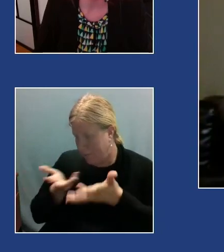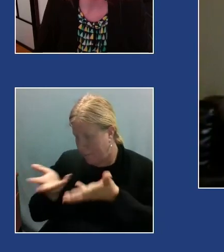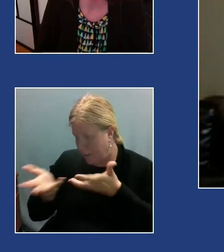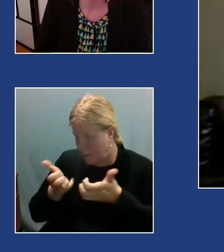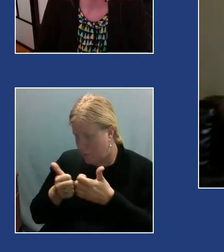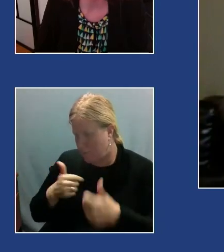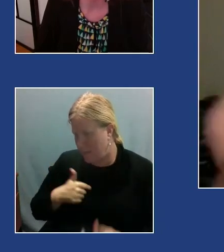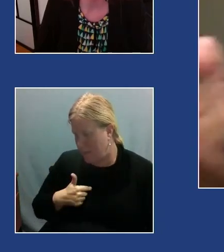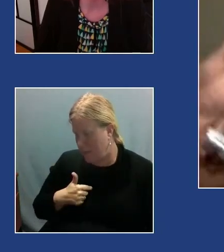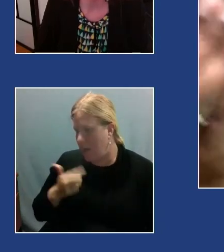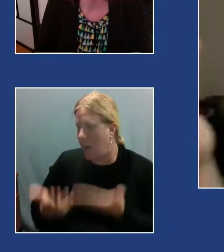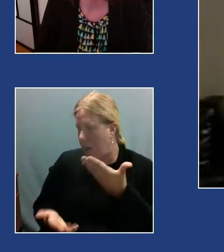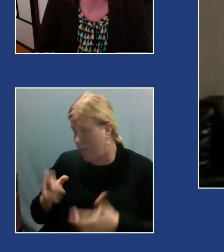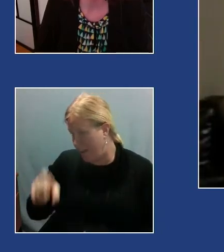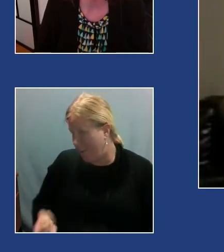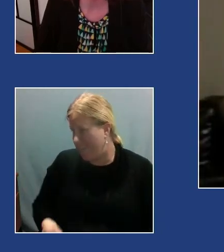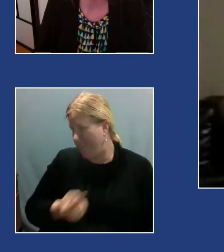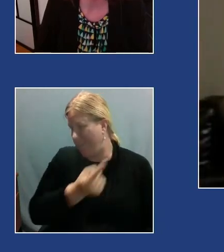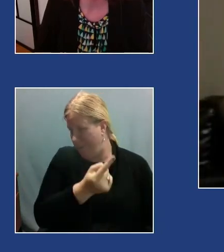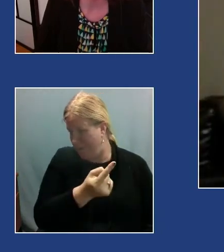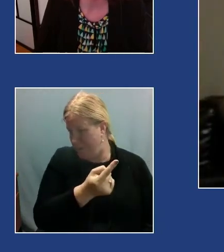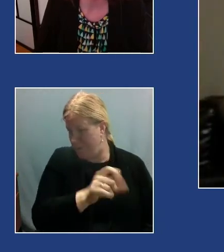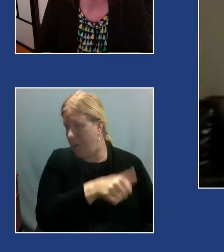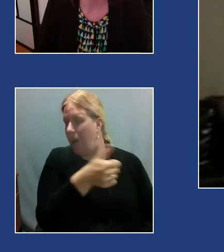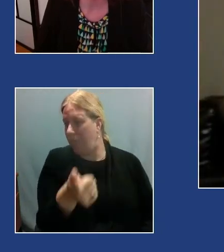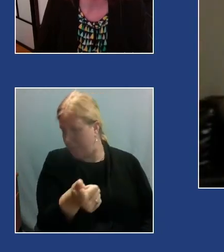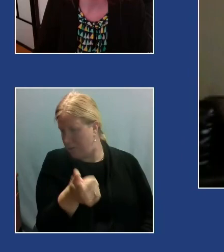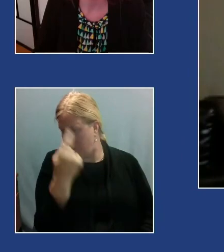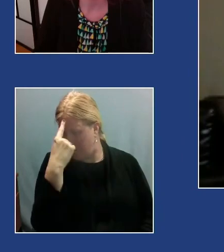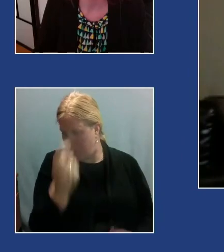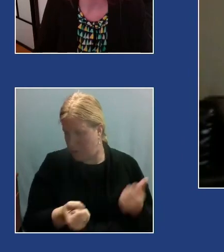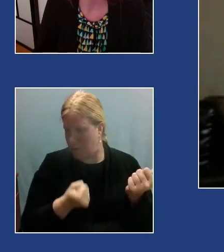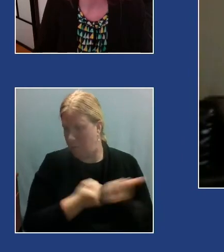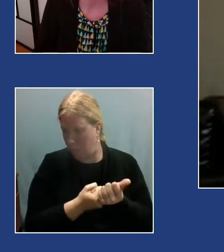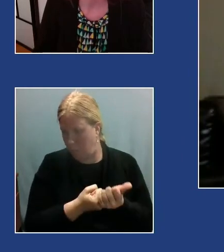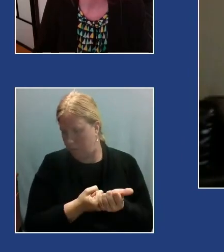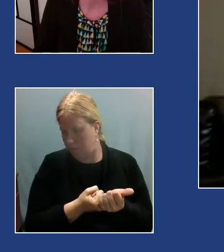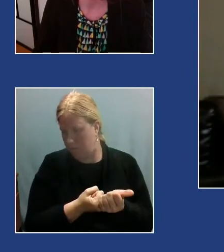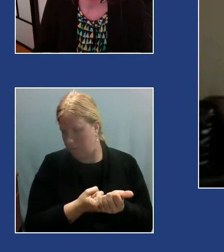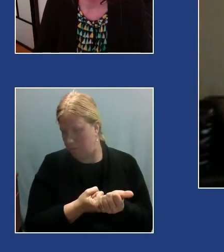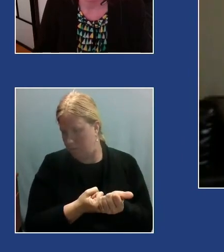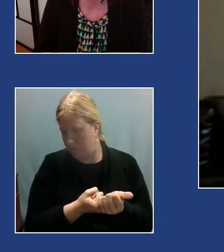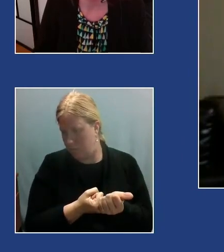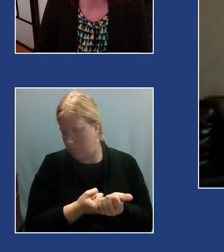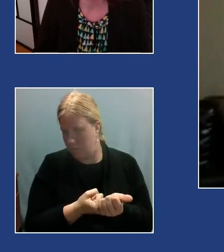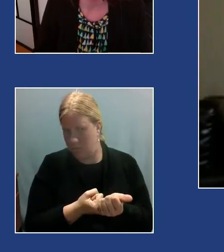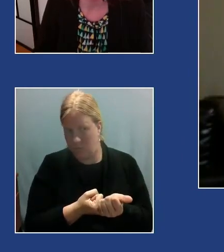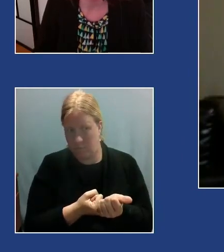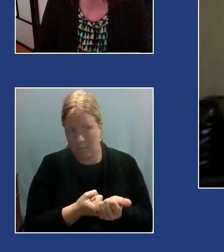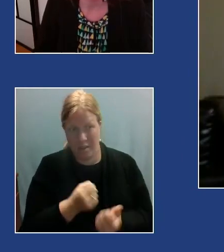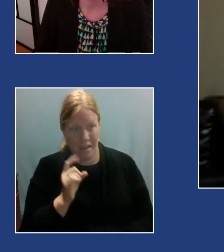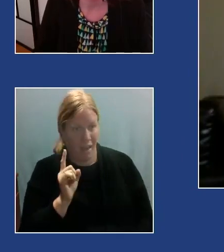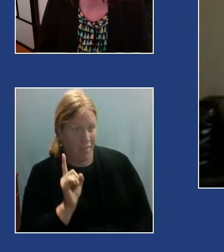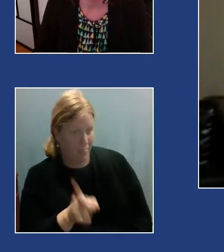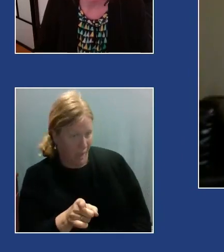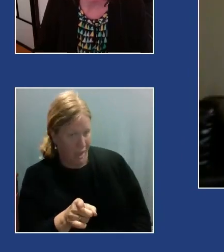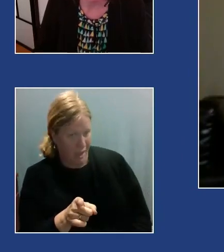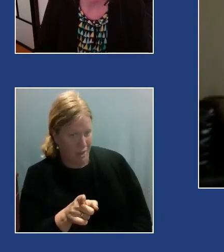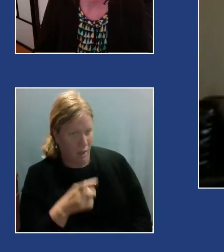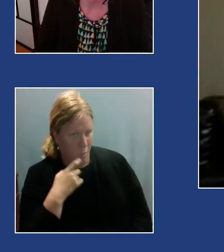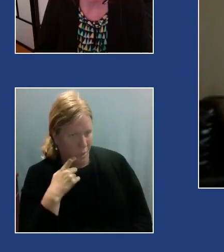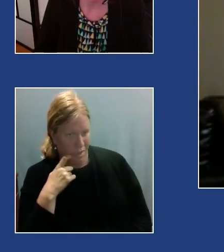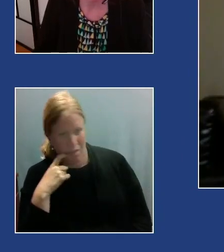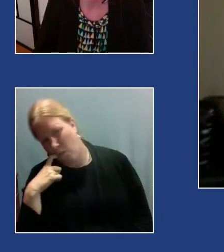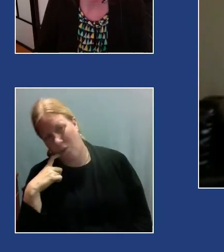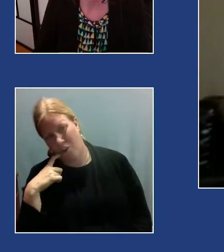way, I might have to go to others for support, right? And that is going to hook her because